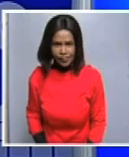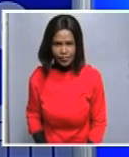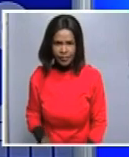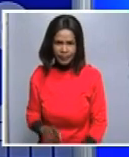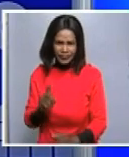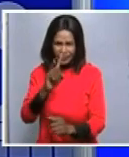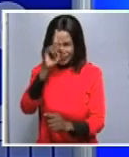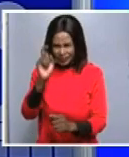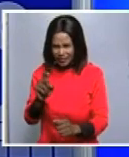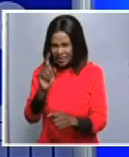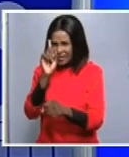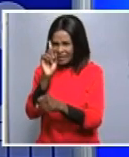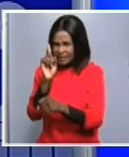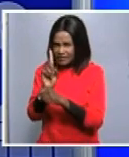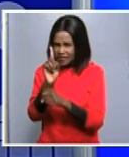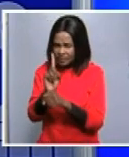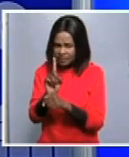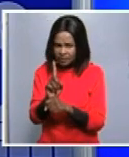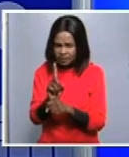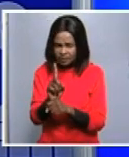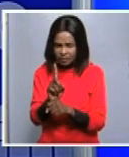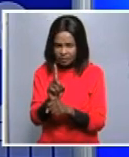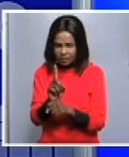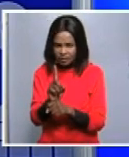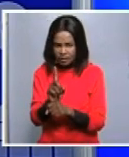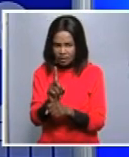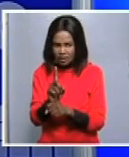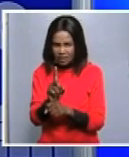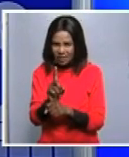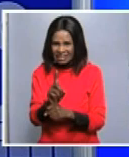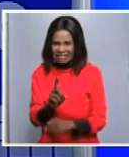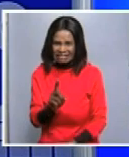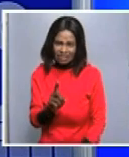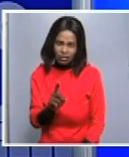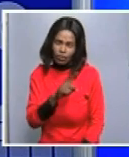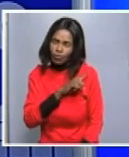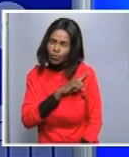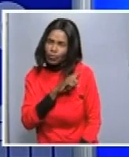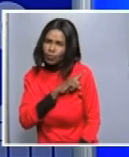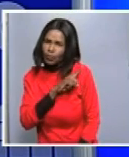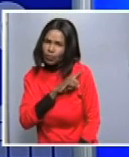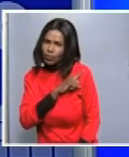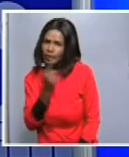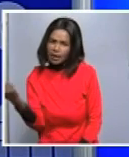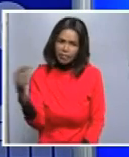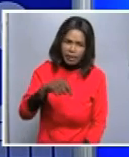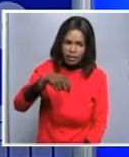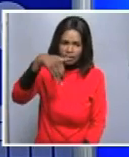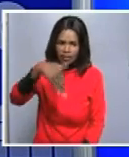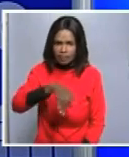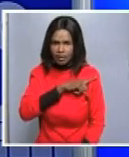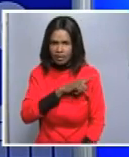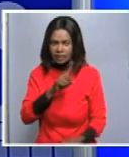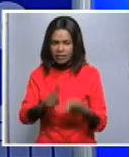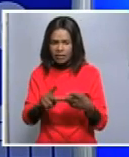pandor perhaps you can start by reflecting on your engagements with your namibian counterpart and also that engagement with the president